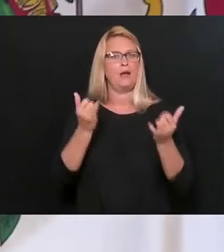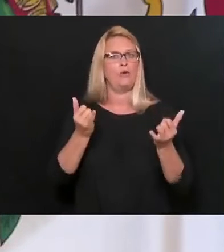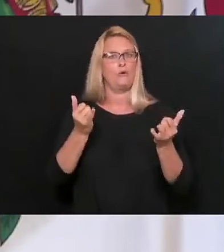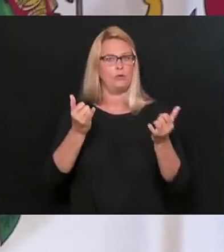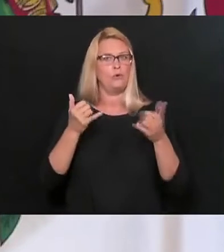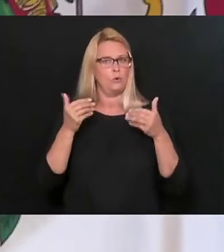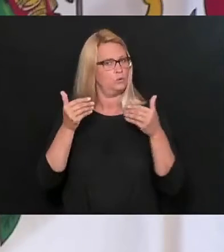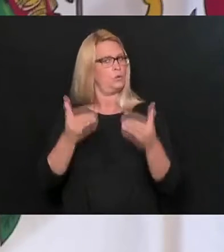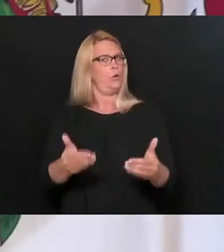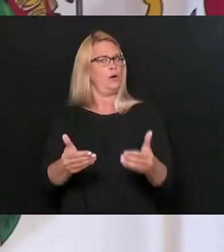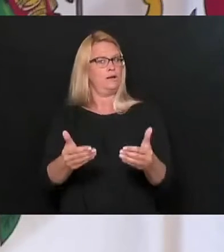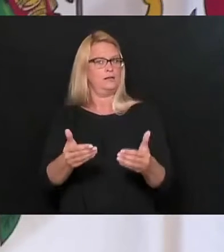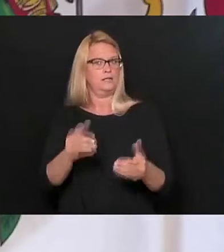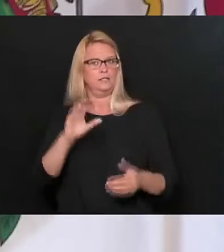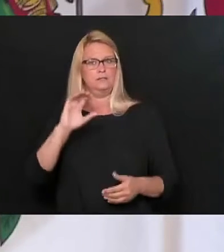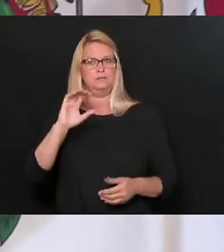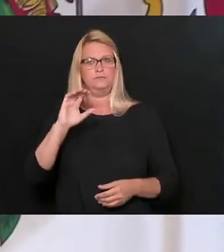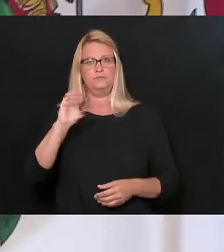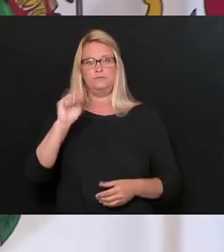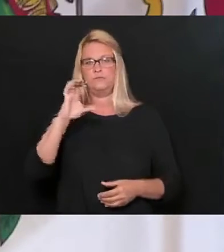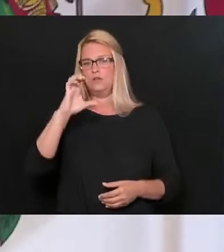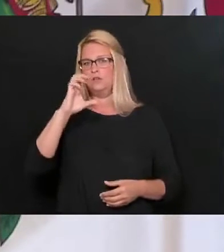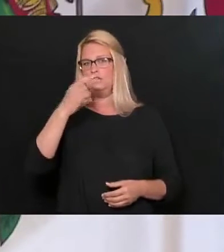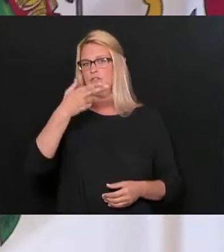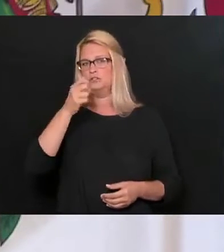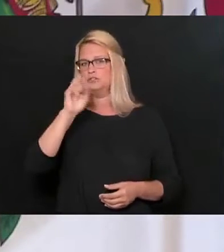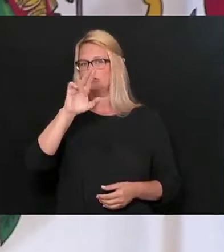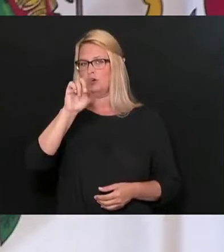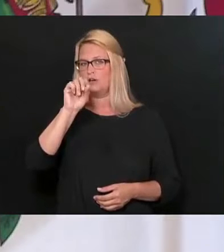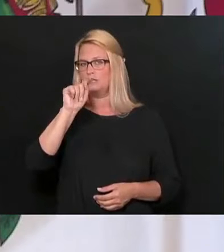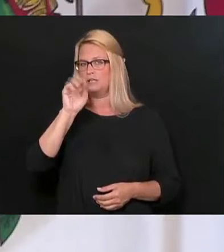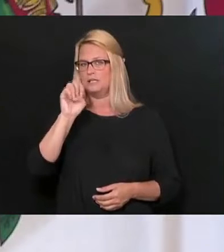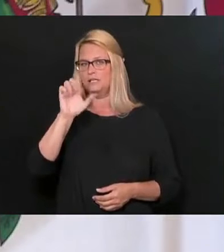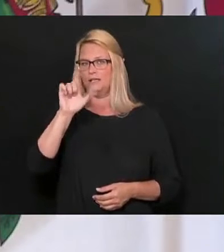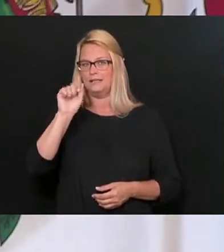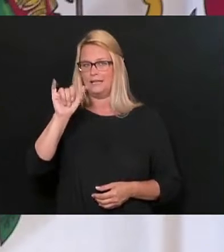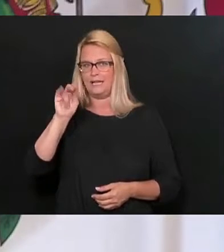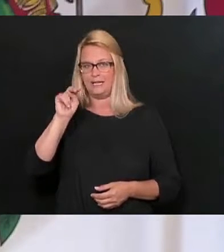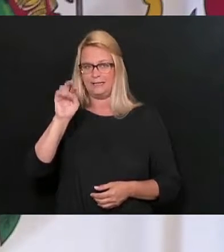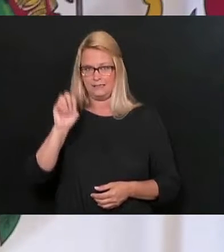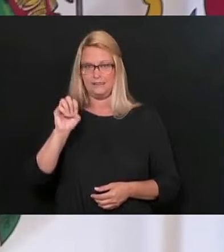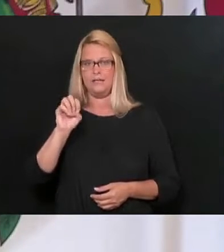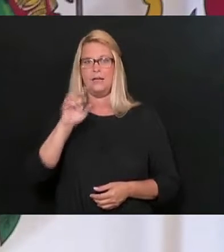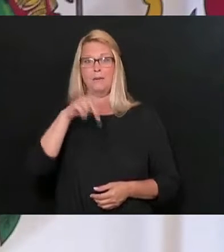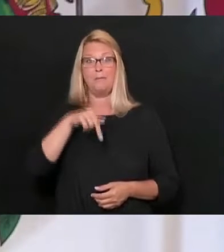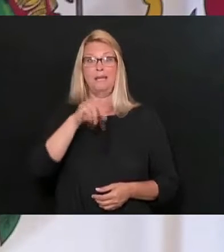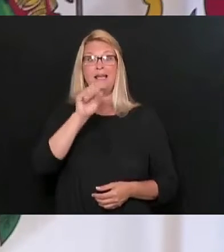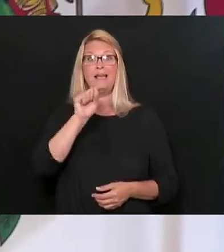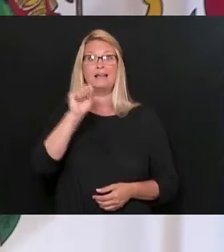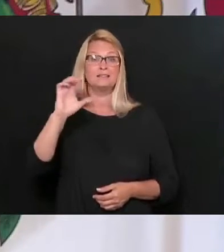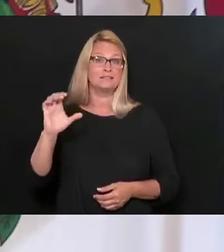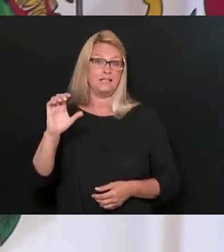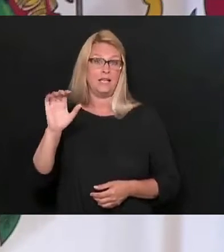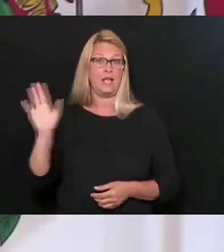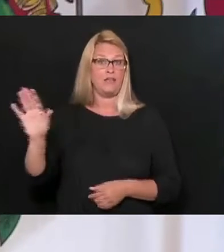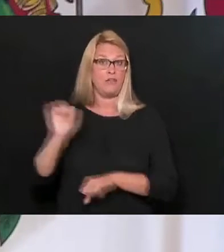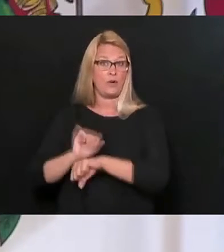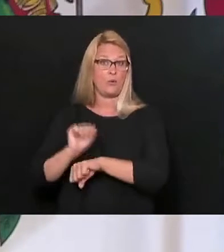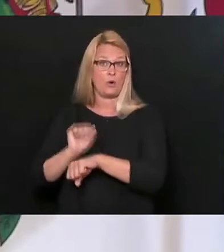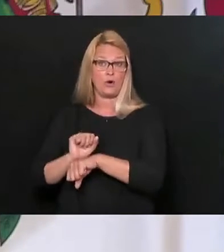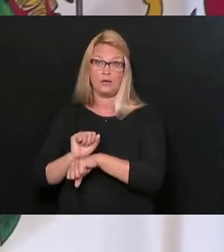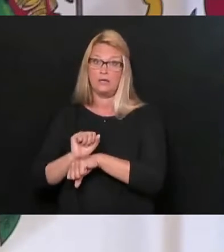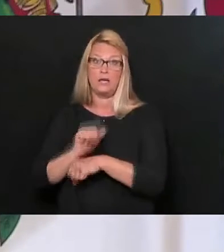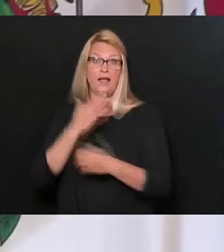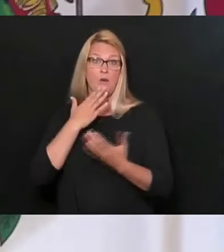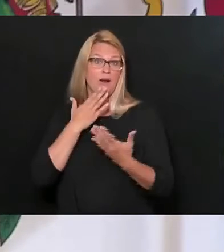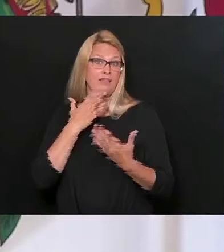know, I thank Chairwoman, you know, Charlotte Lane and the PSC and all the good work that they're doing. I